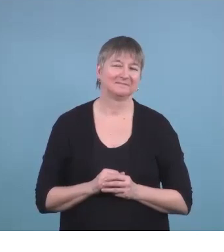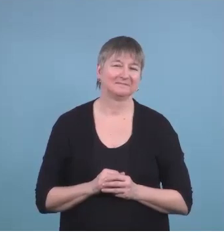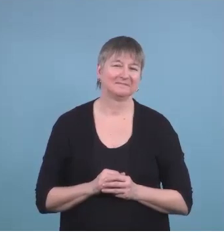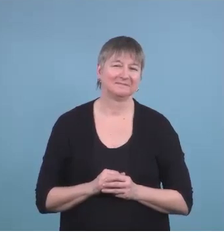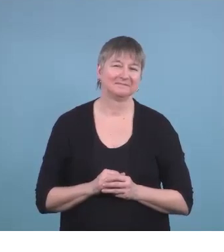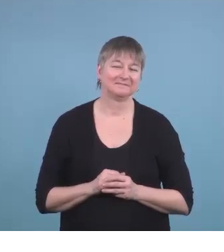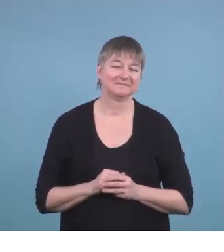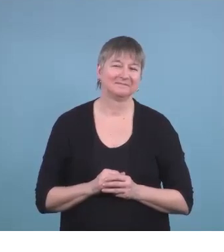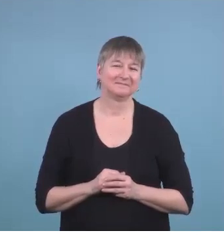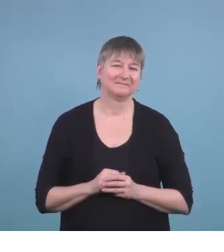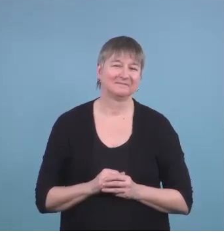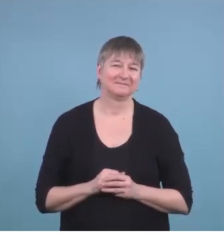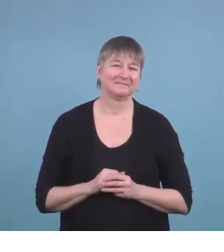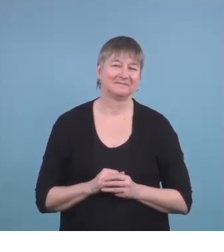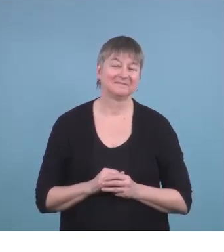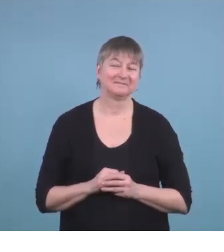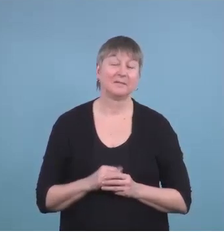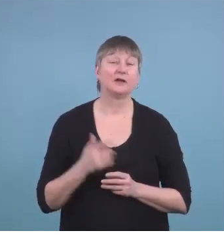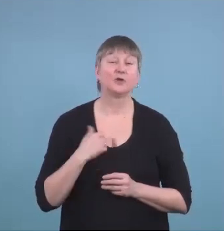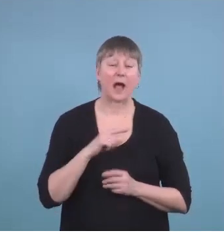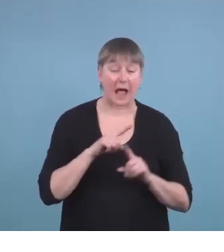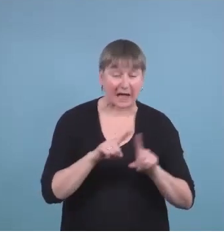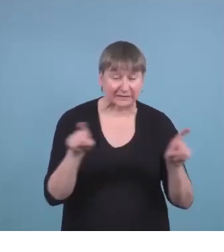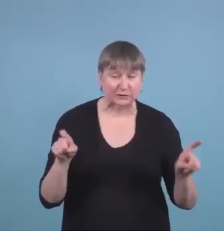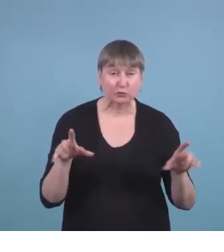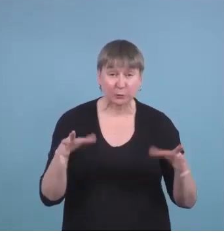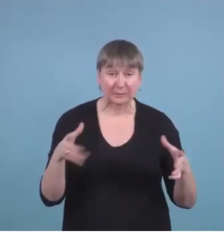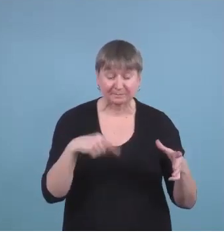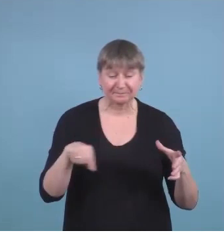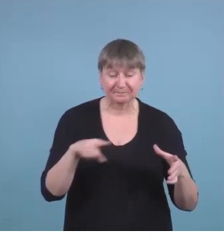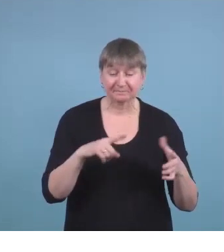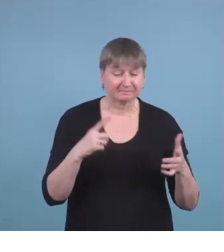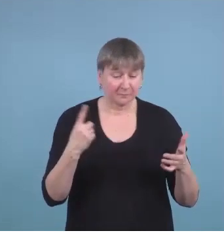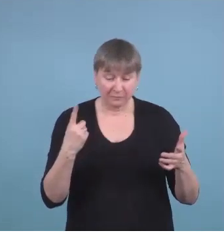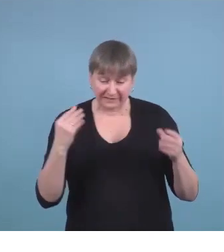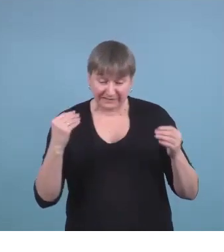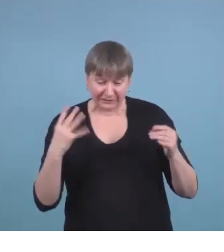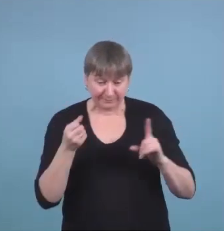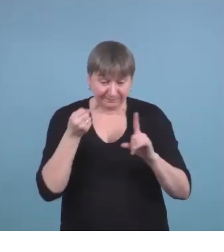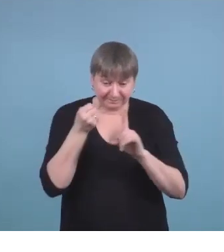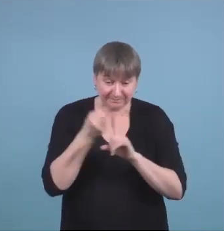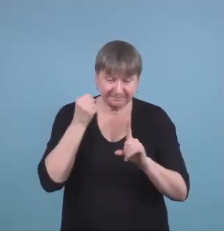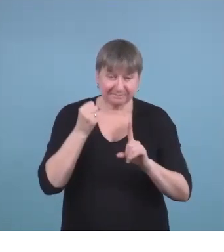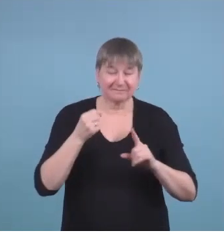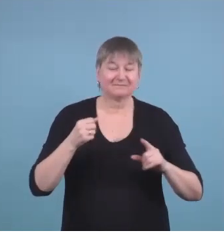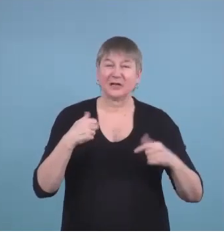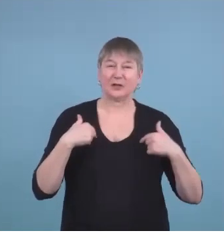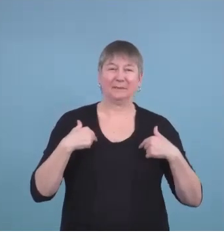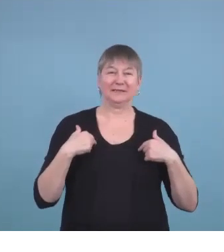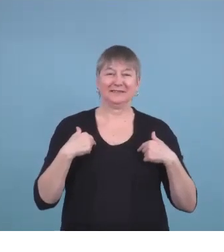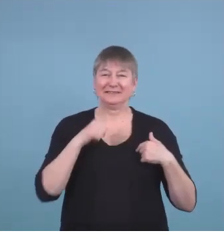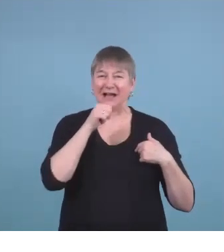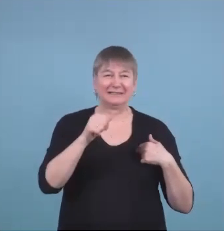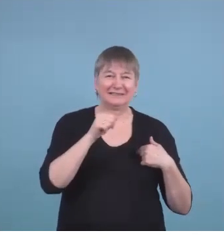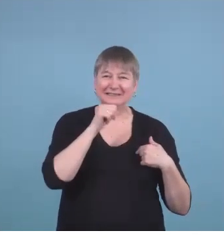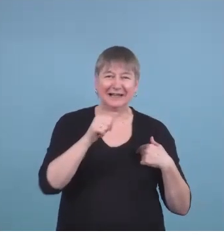so I asked this kids if there was a teacher who impacted them of course it was not me it